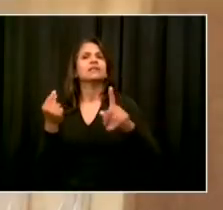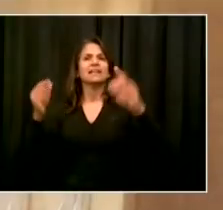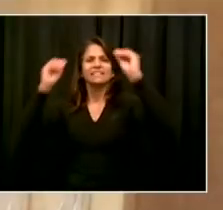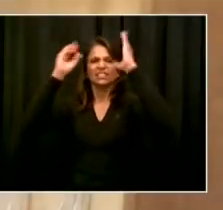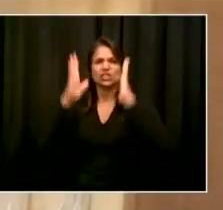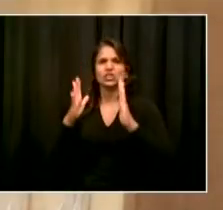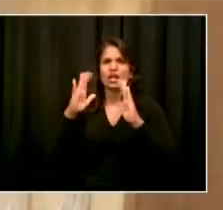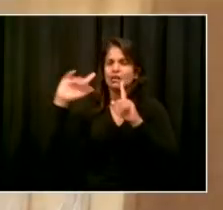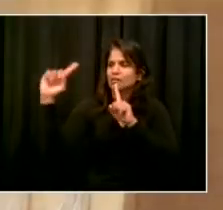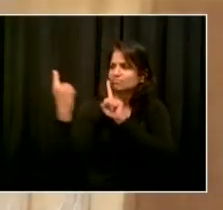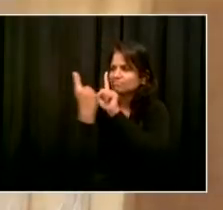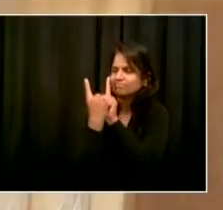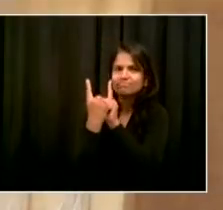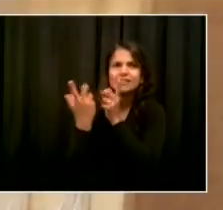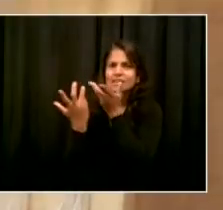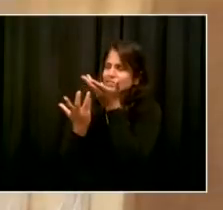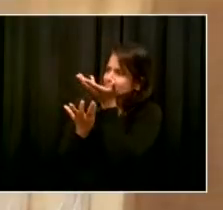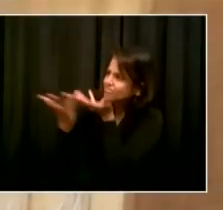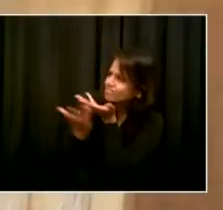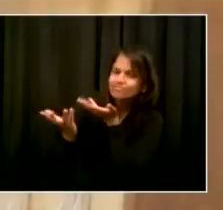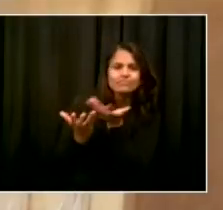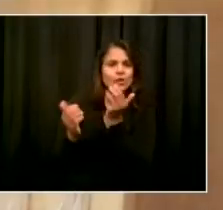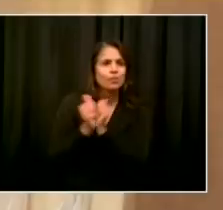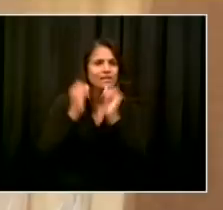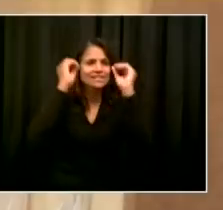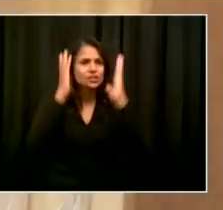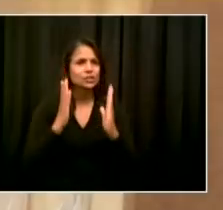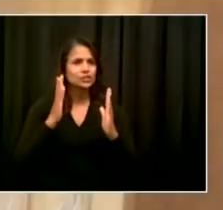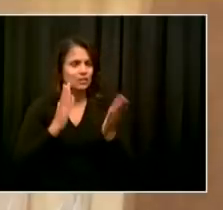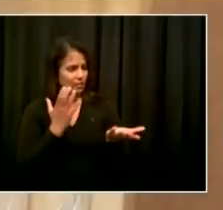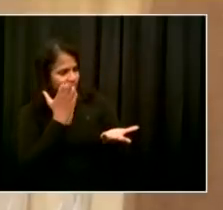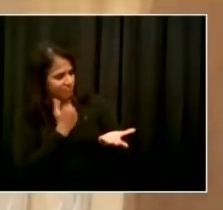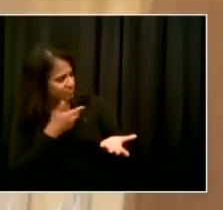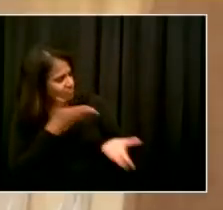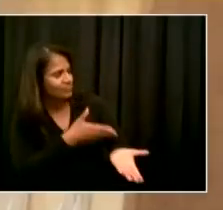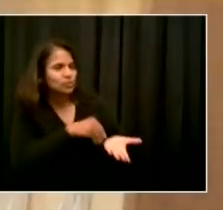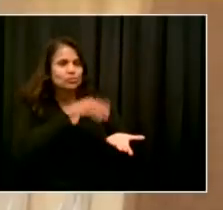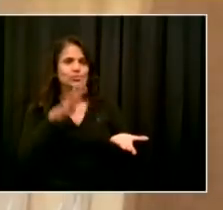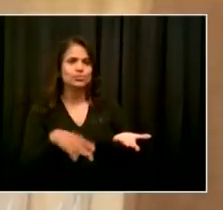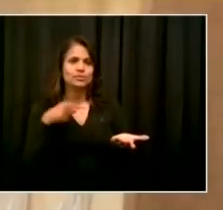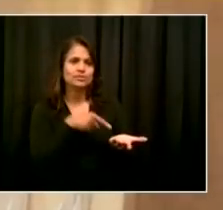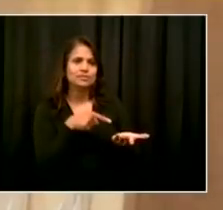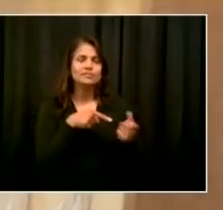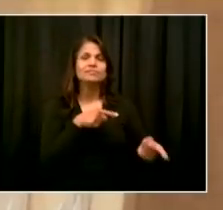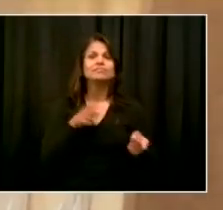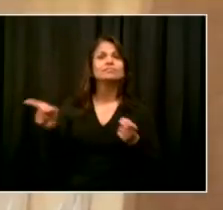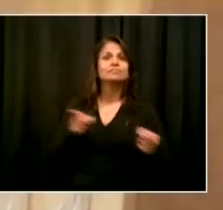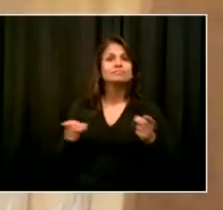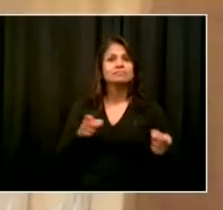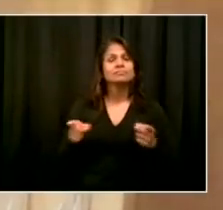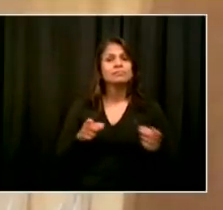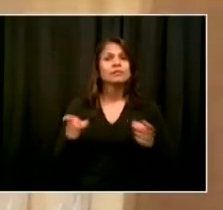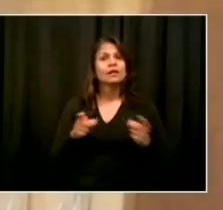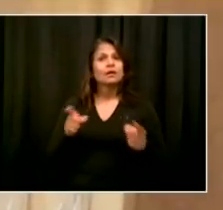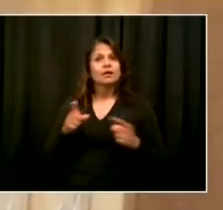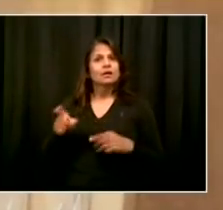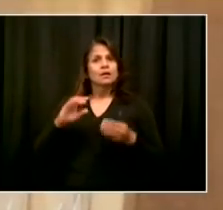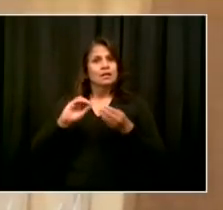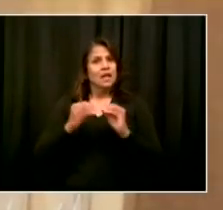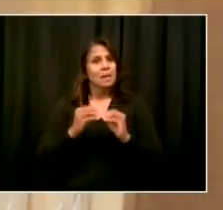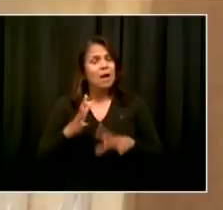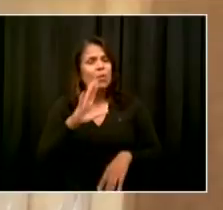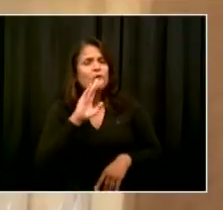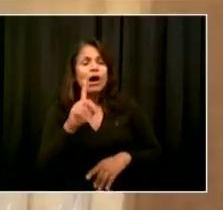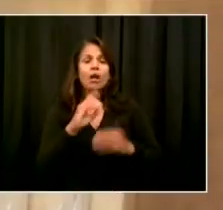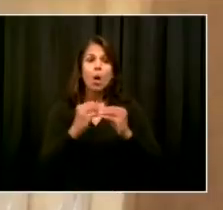You can expand upon. You can add additional commentary, help guide the conversation. That's not always possible in a live streaming